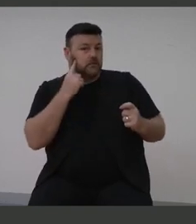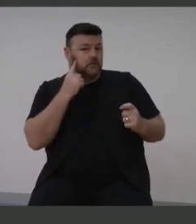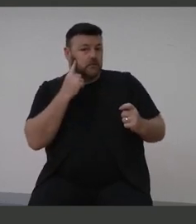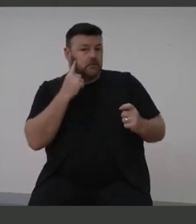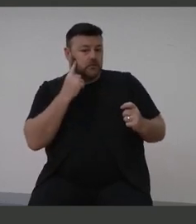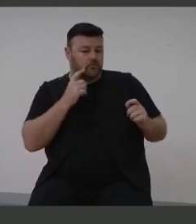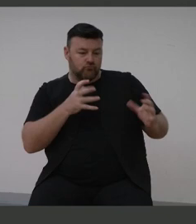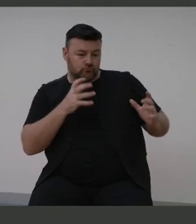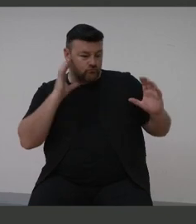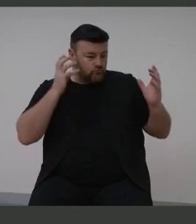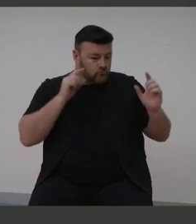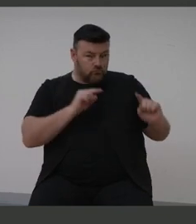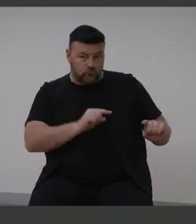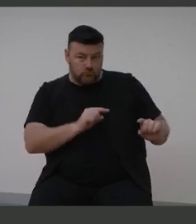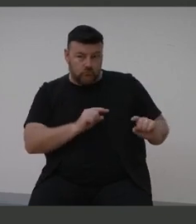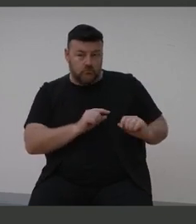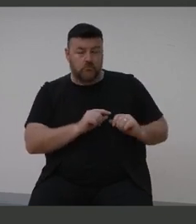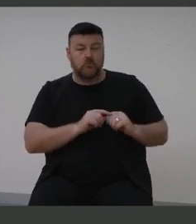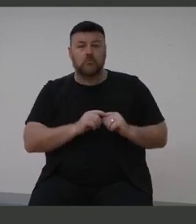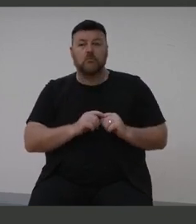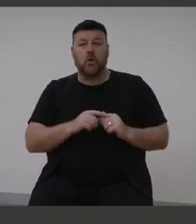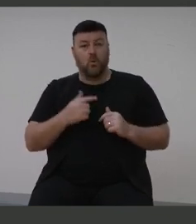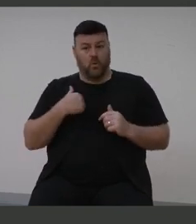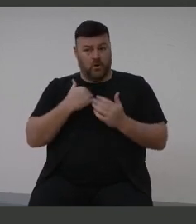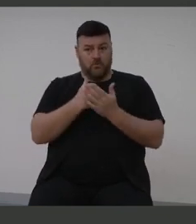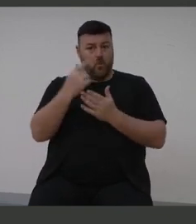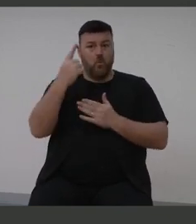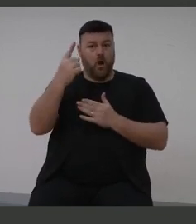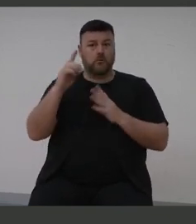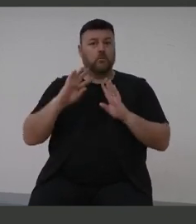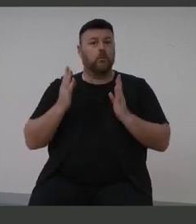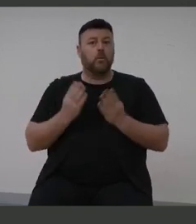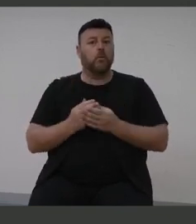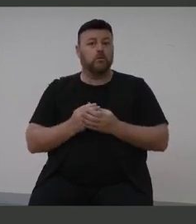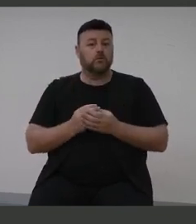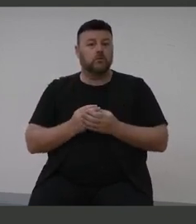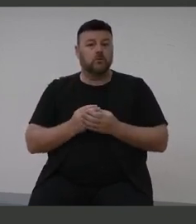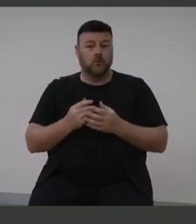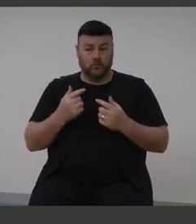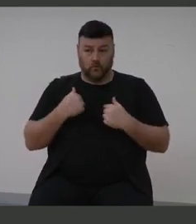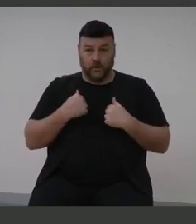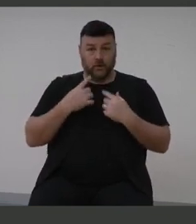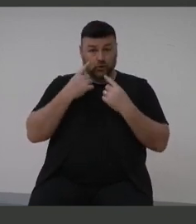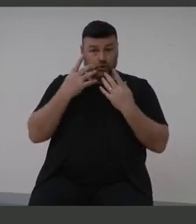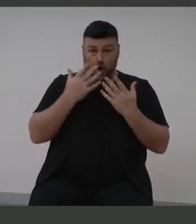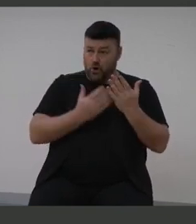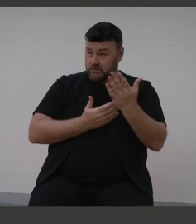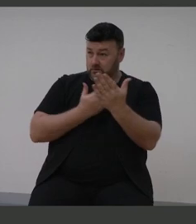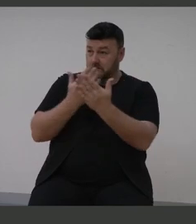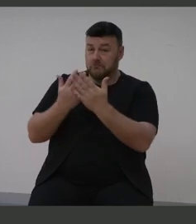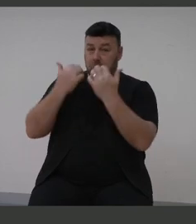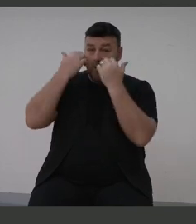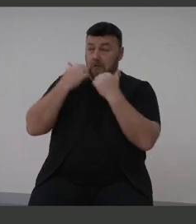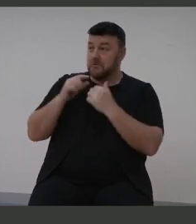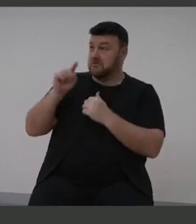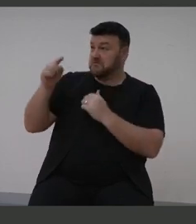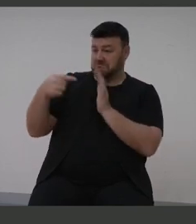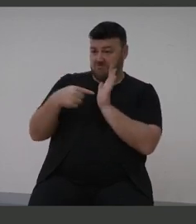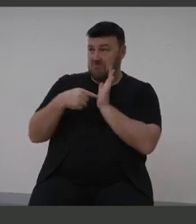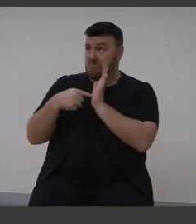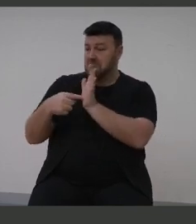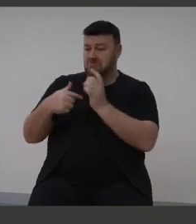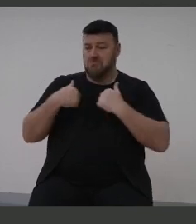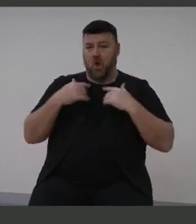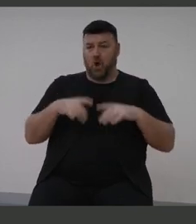As well as our leadership in service delivery, we've provided the most compelling evidence for the effectiveness of early detection